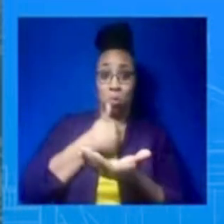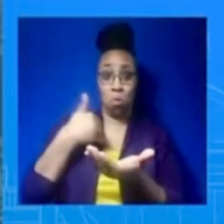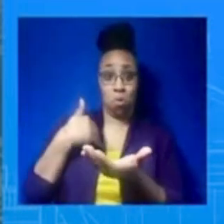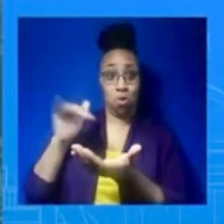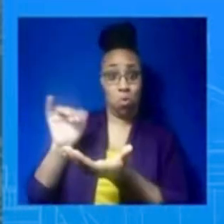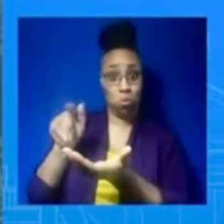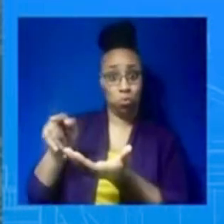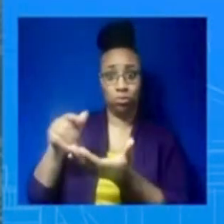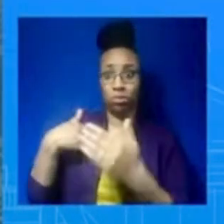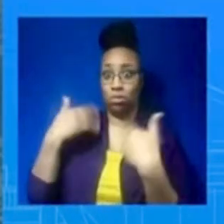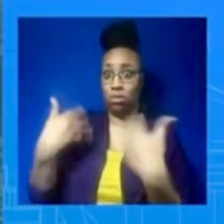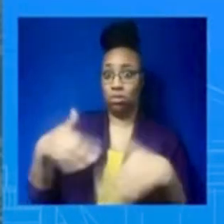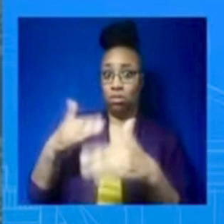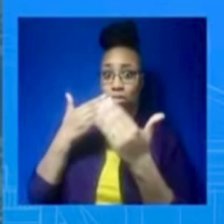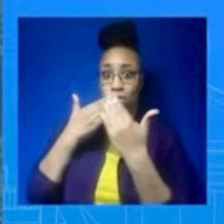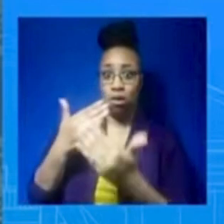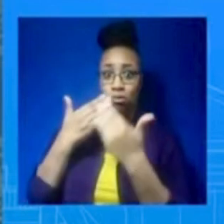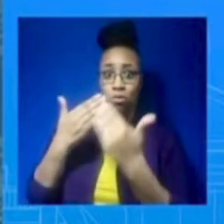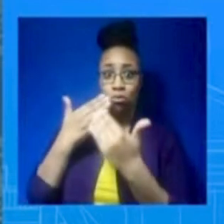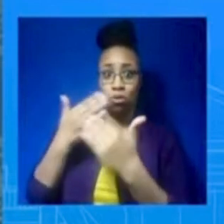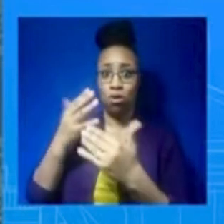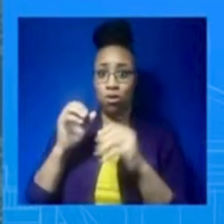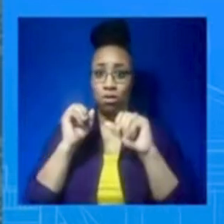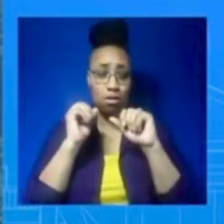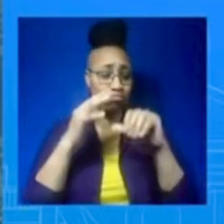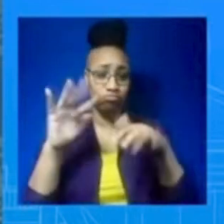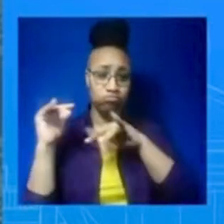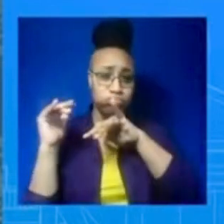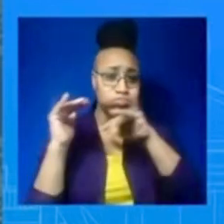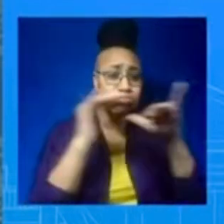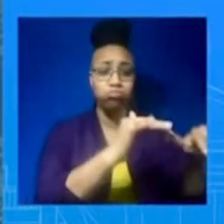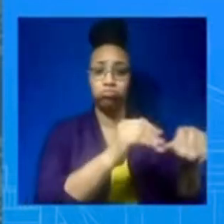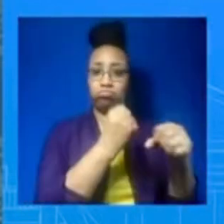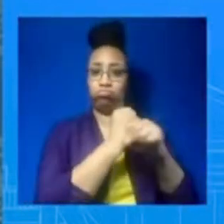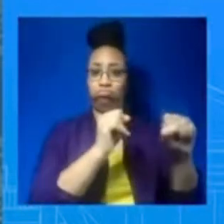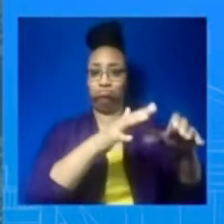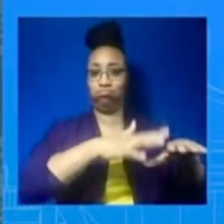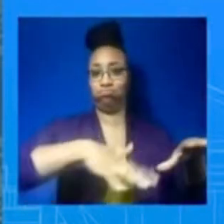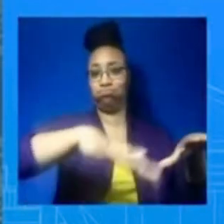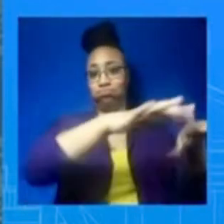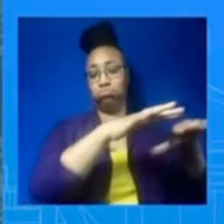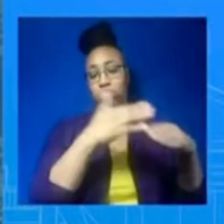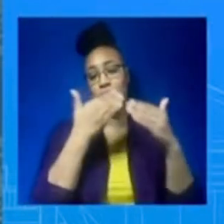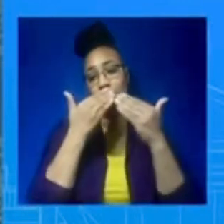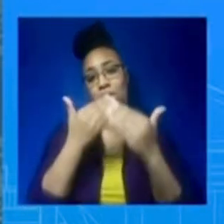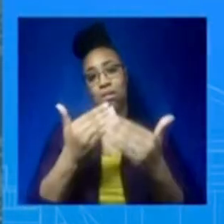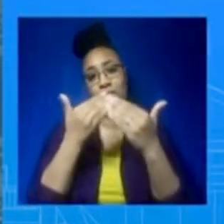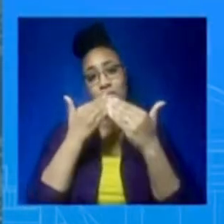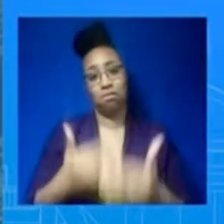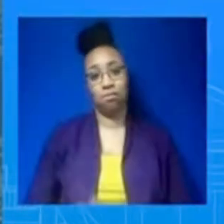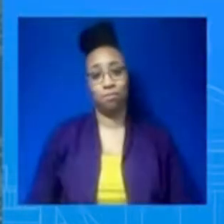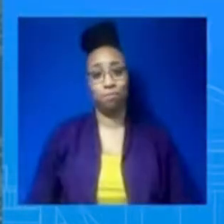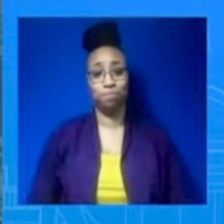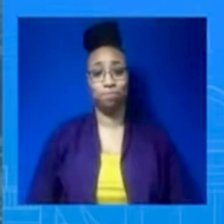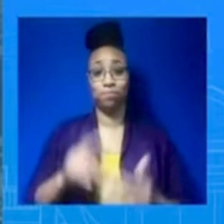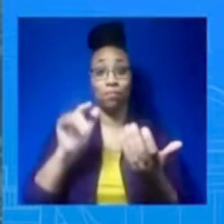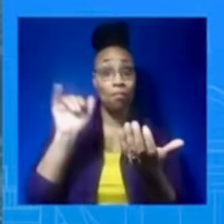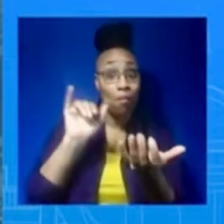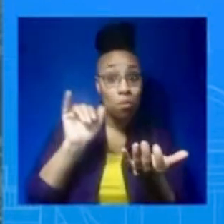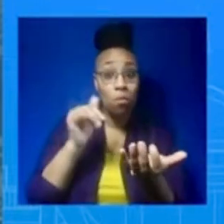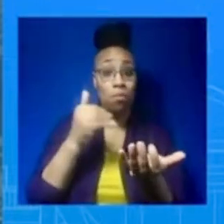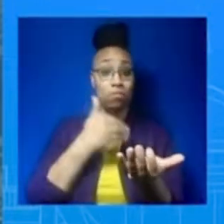discuss Poland's important logistical role as well in helping the U.S. facilitate deliveries of military and humanitarian assistance to Ukraine